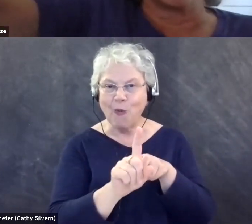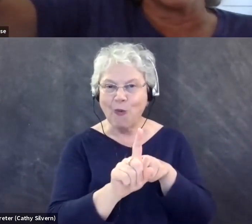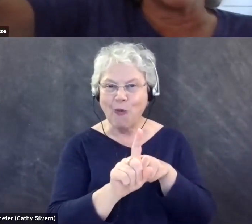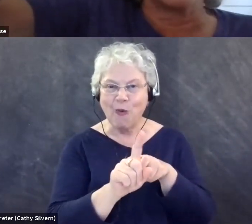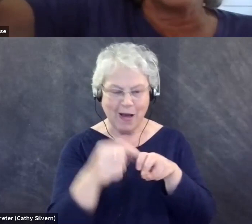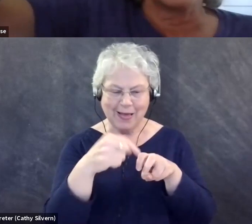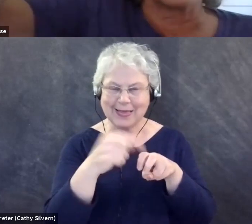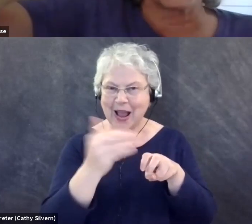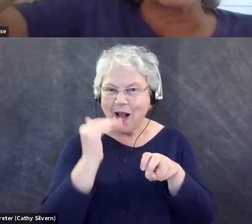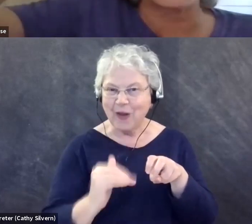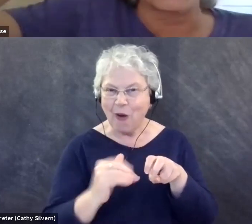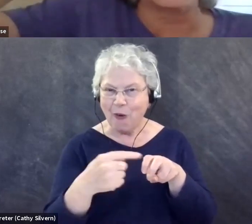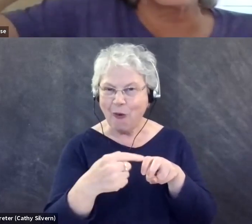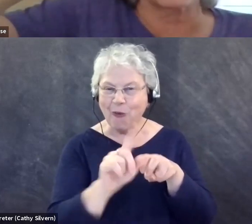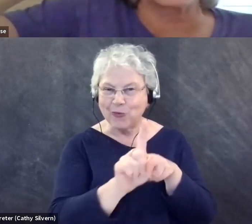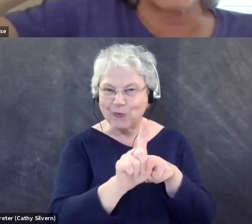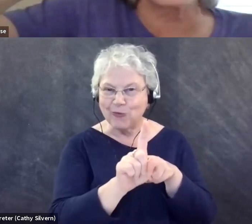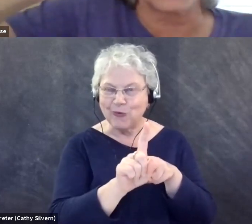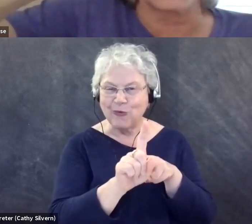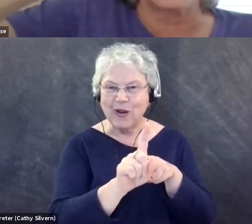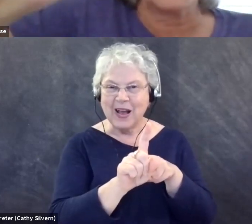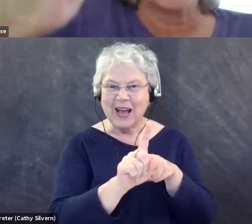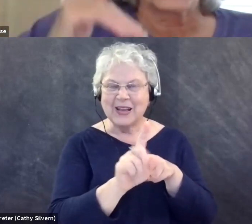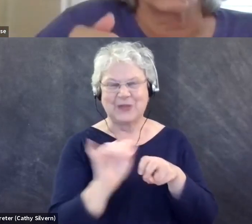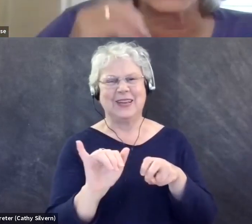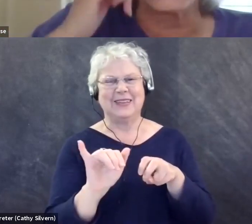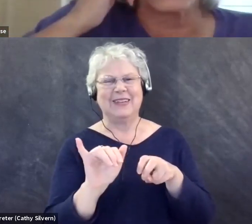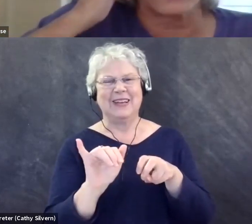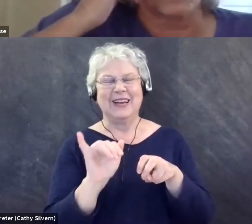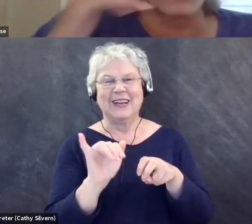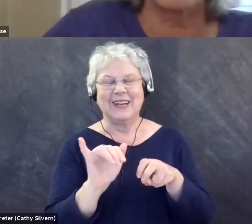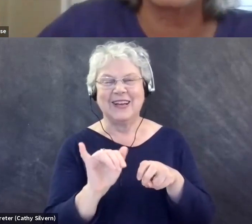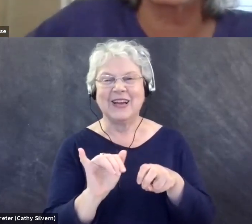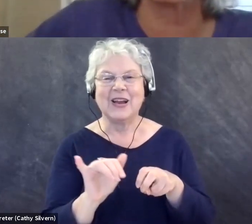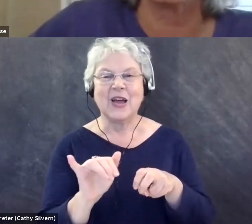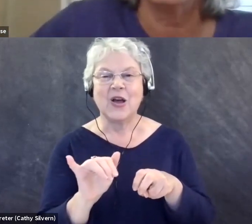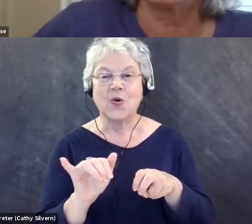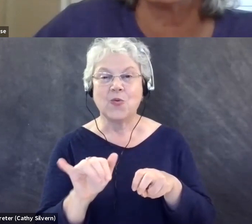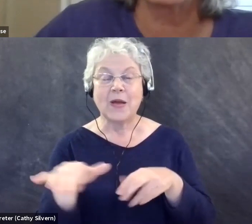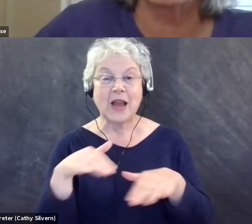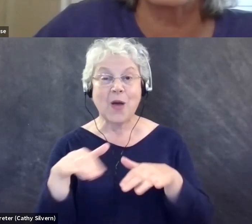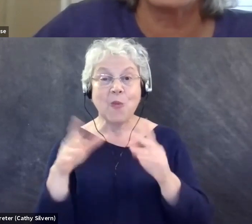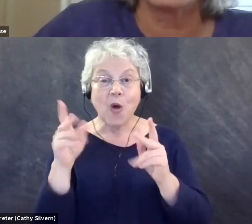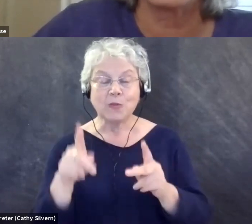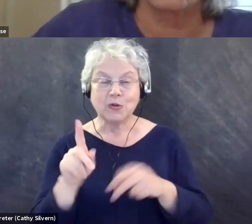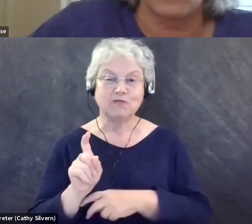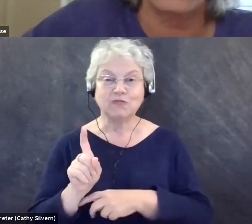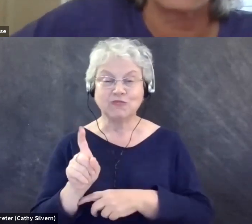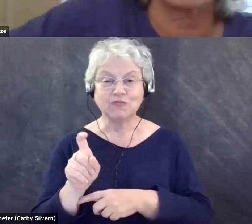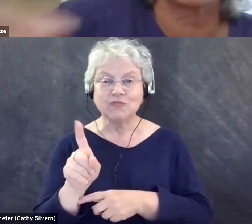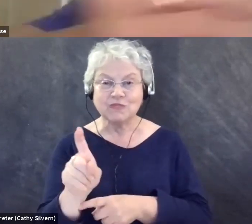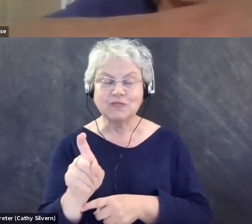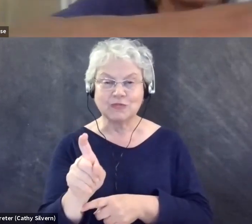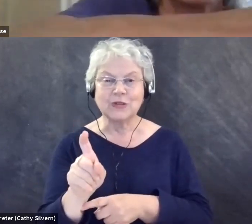of view. You know what I'm saying? So it's almost like when a walking person is, is